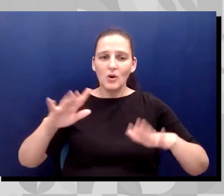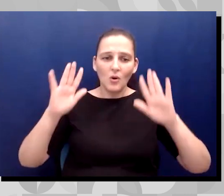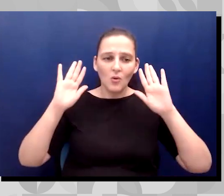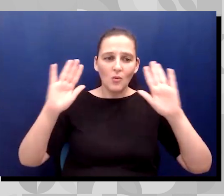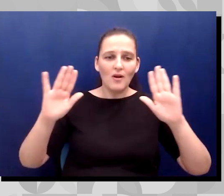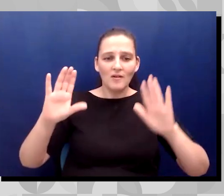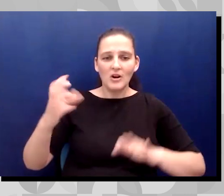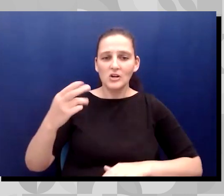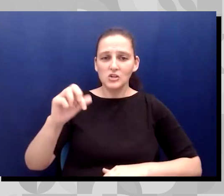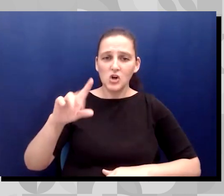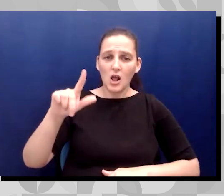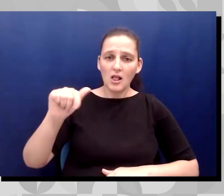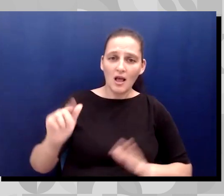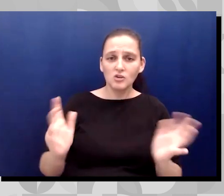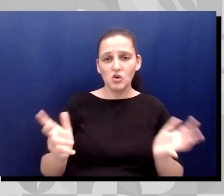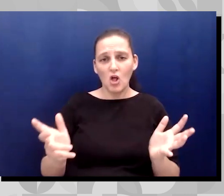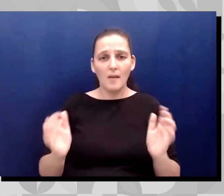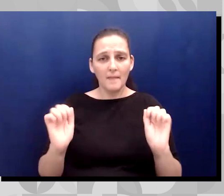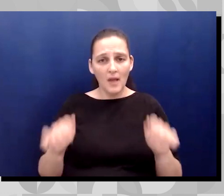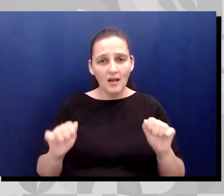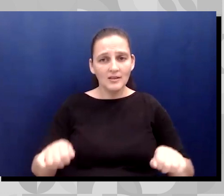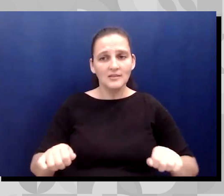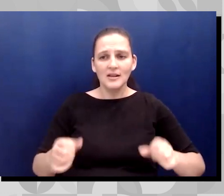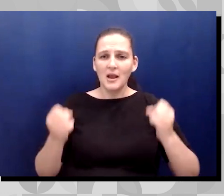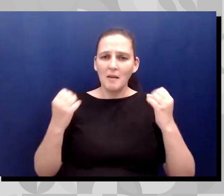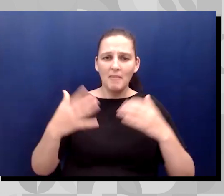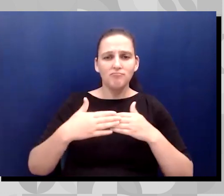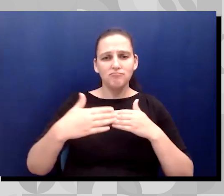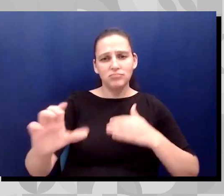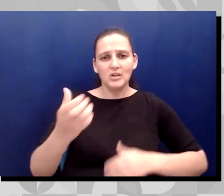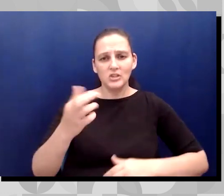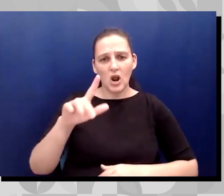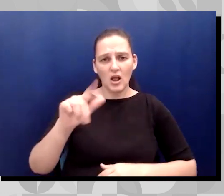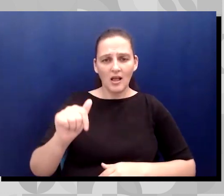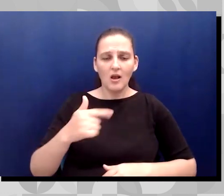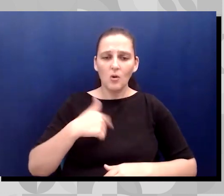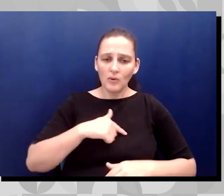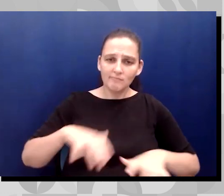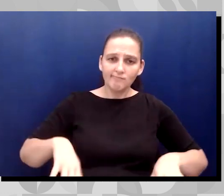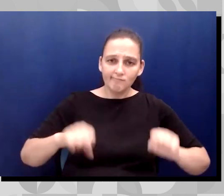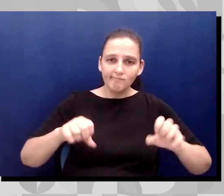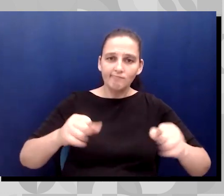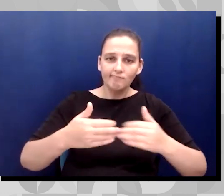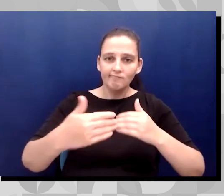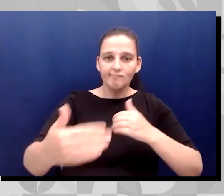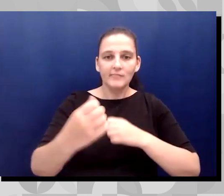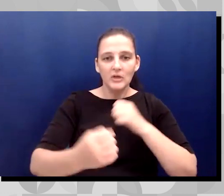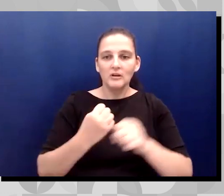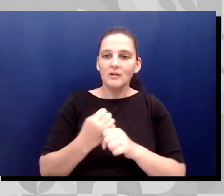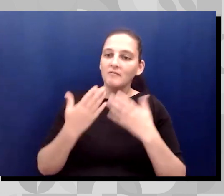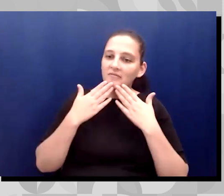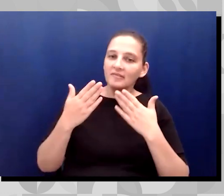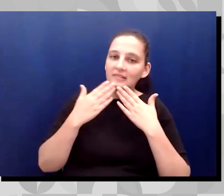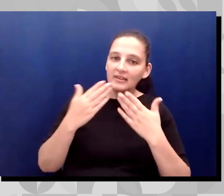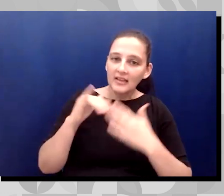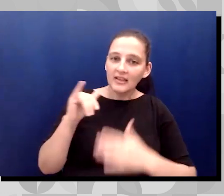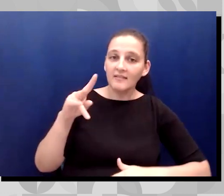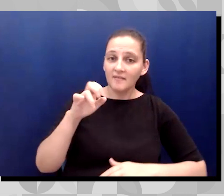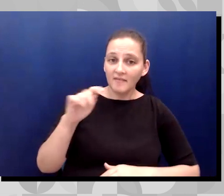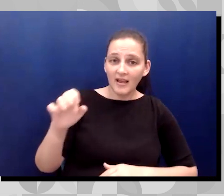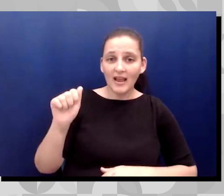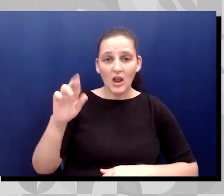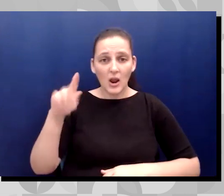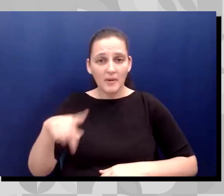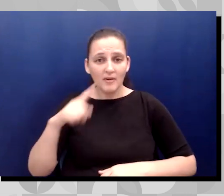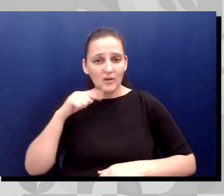and the numerous charlas that we've hosted over the years and will continue to host. So thank you Yvette and AARP for this collaborative work